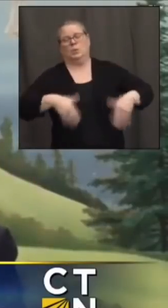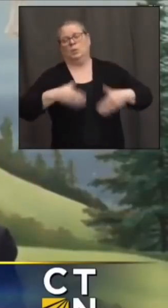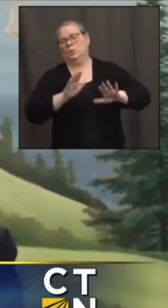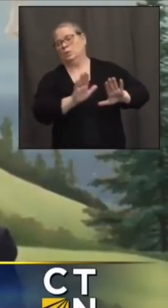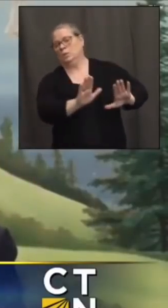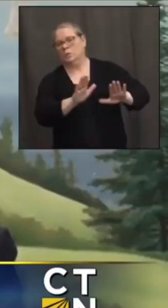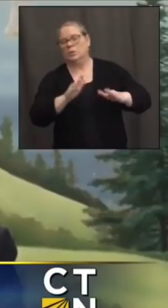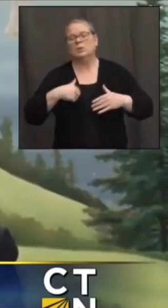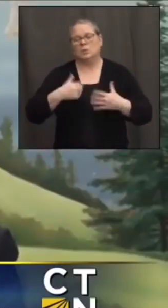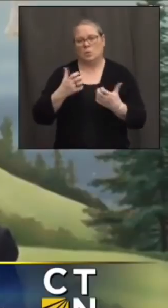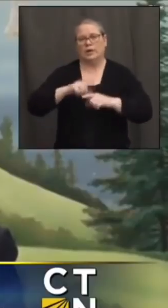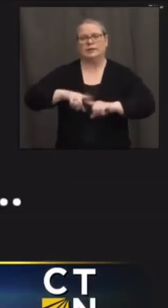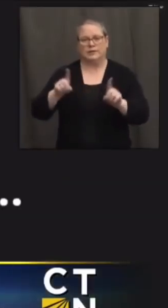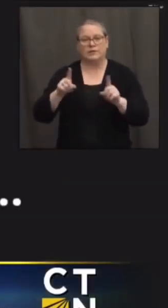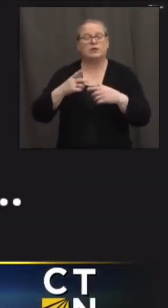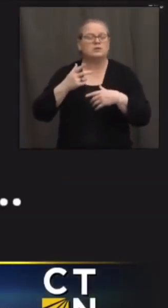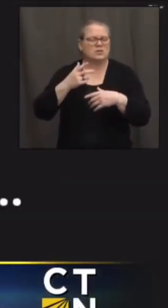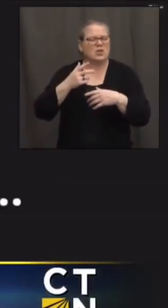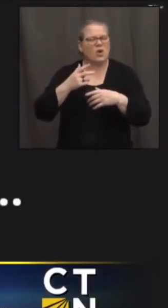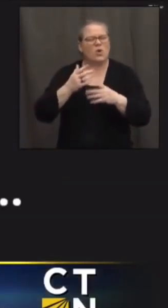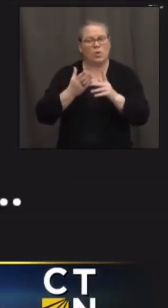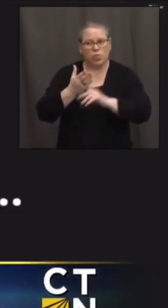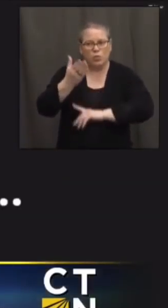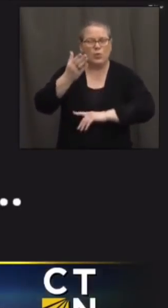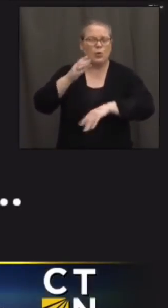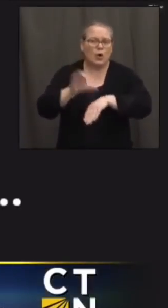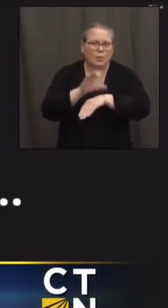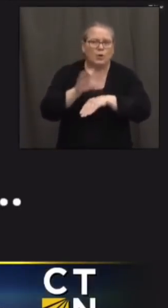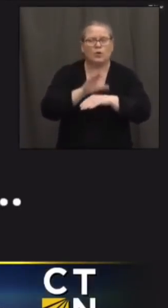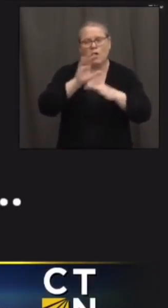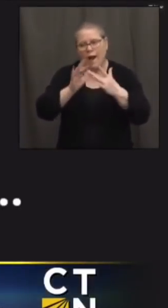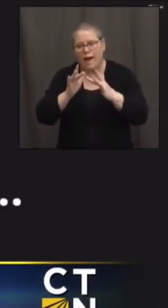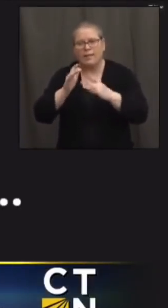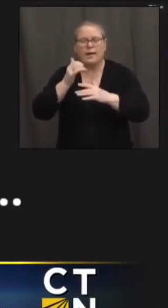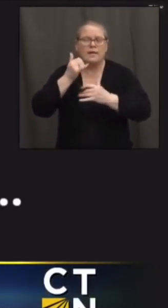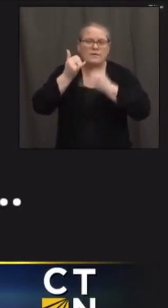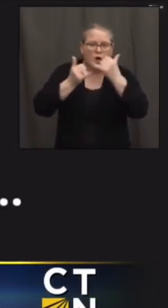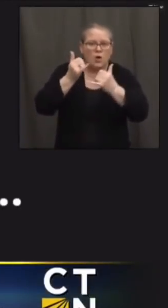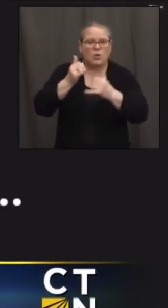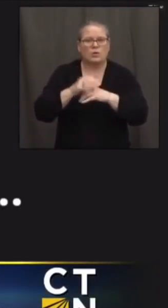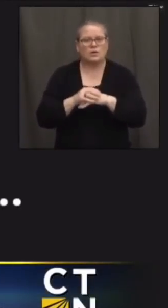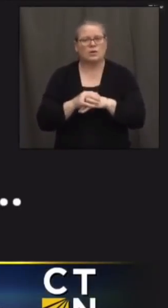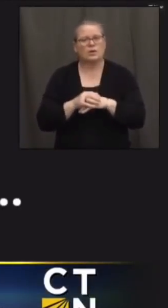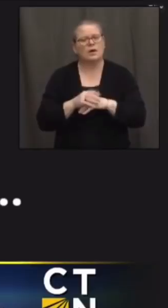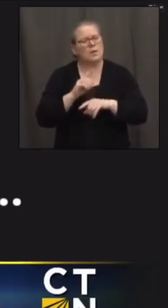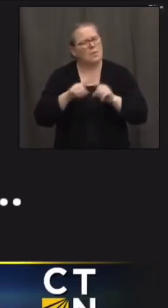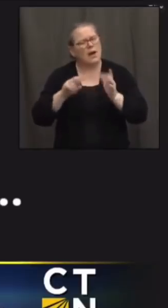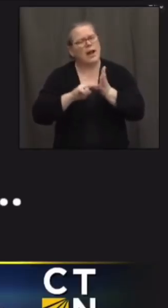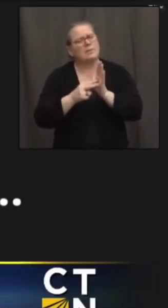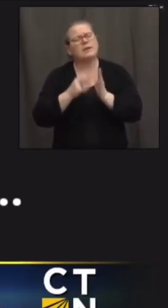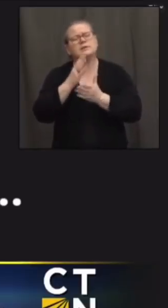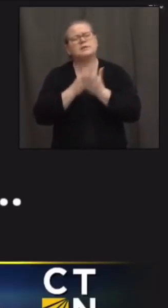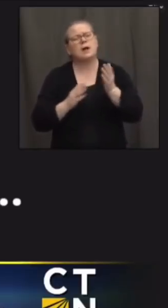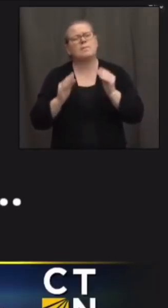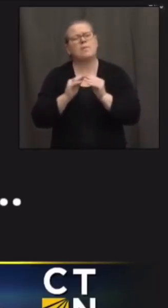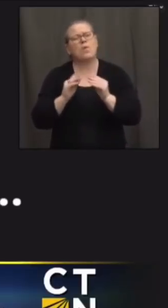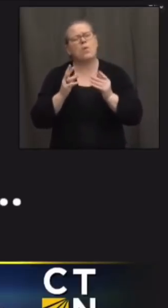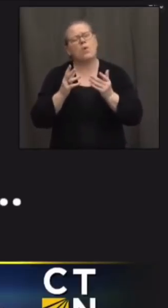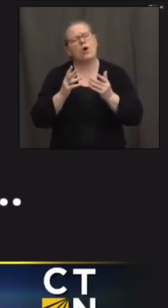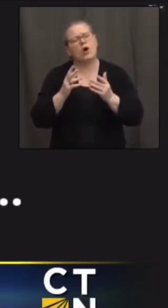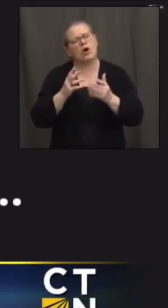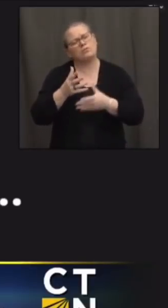appointment only but i mean when it comes to some of those conditions that may be more of like on the honor system how will that be better